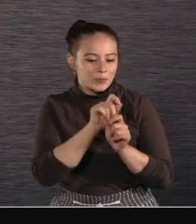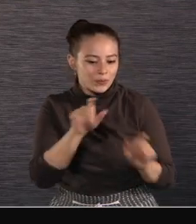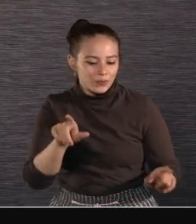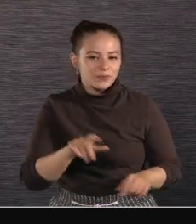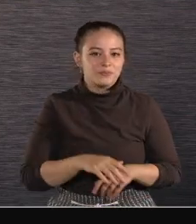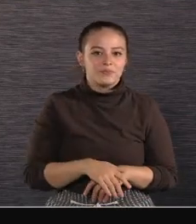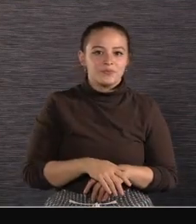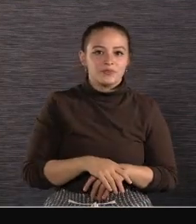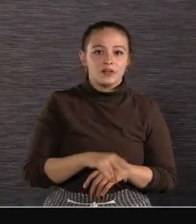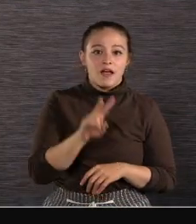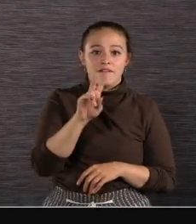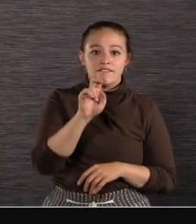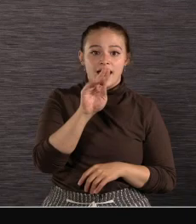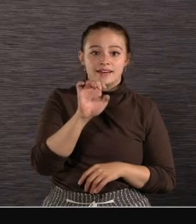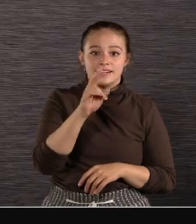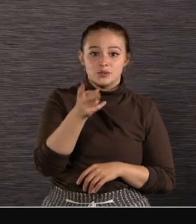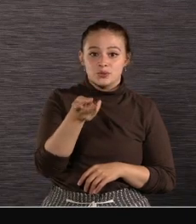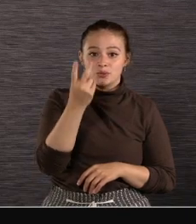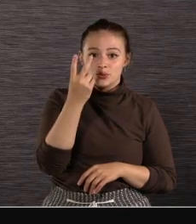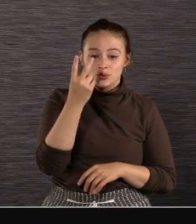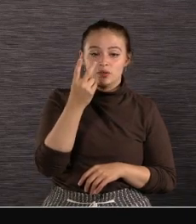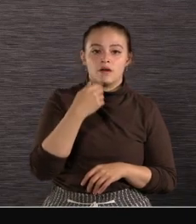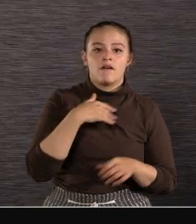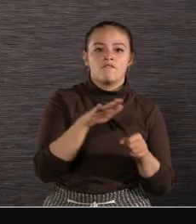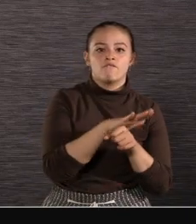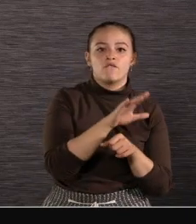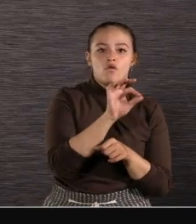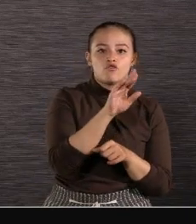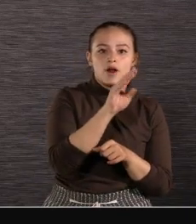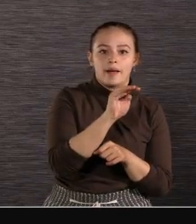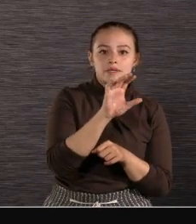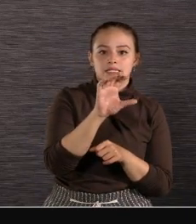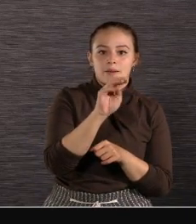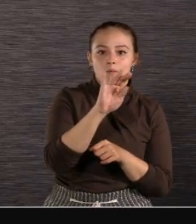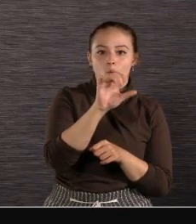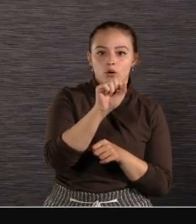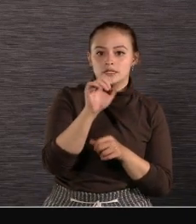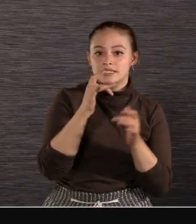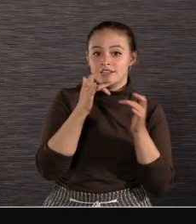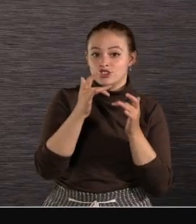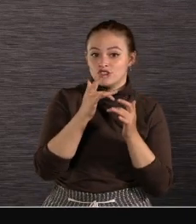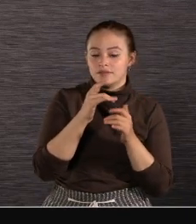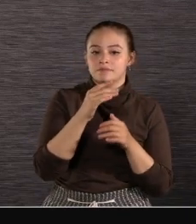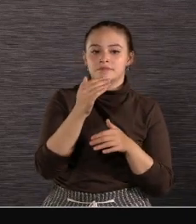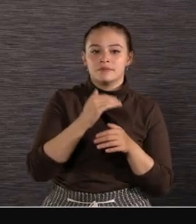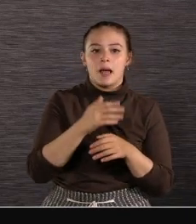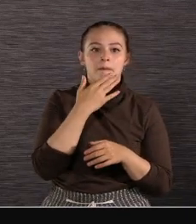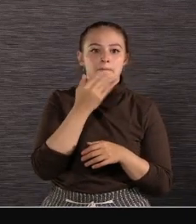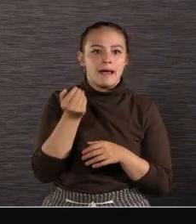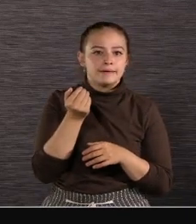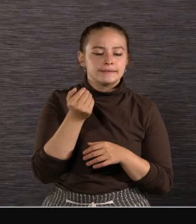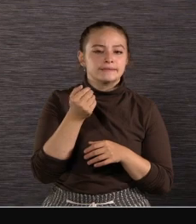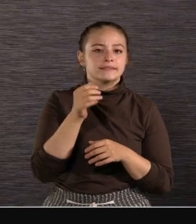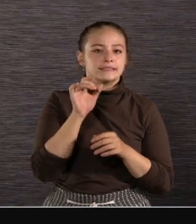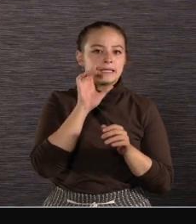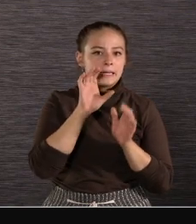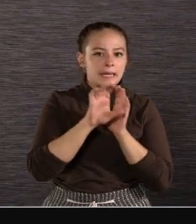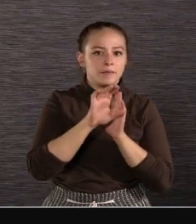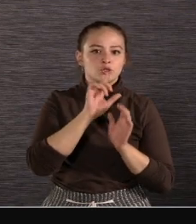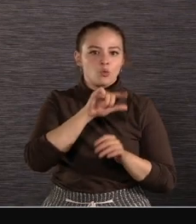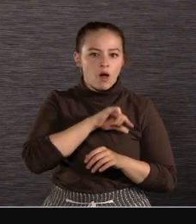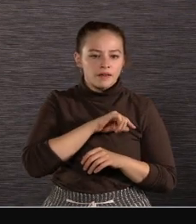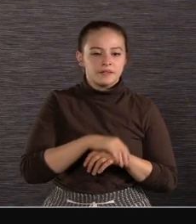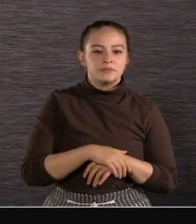features State-of-the-art full-frame CMOS sensor That offers the best overall image quality in our cinema camera lineup